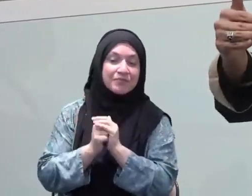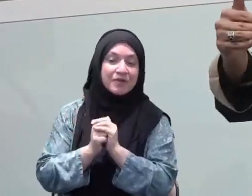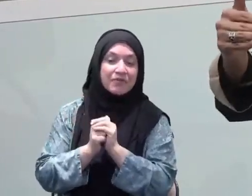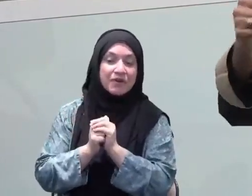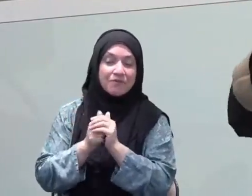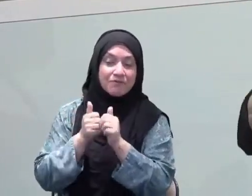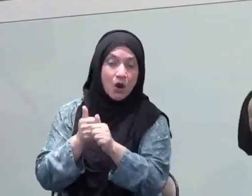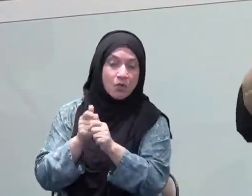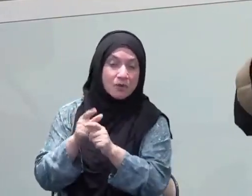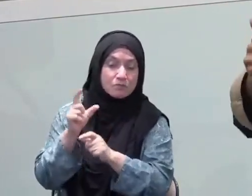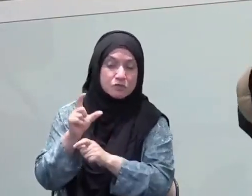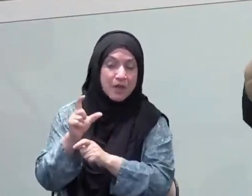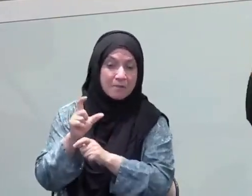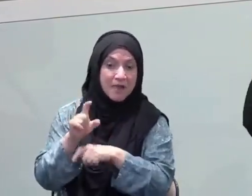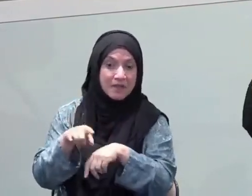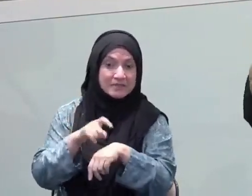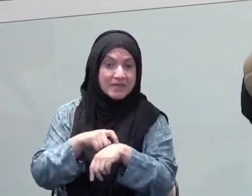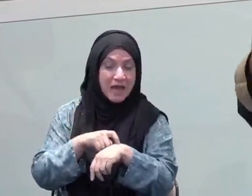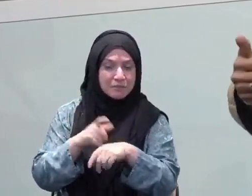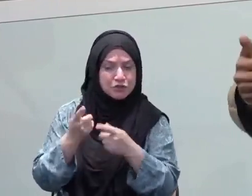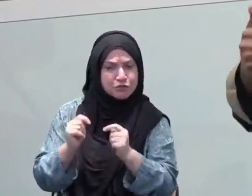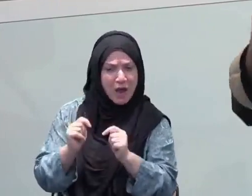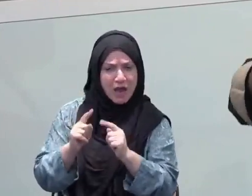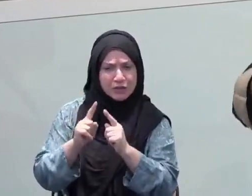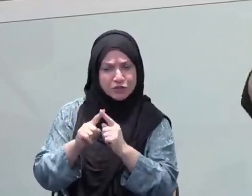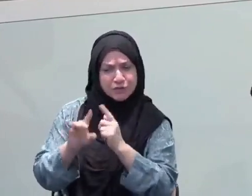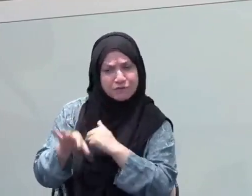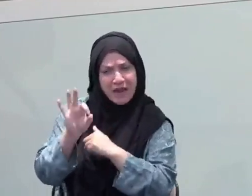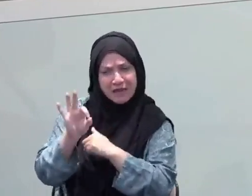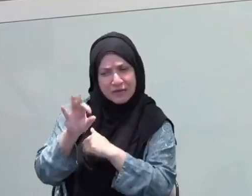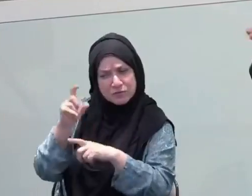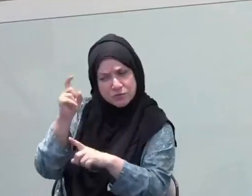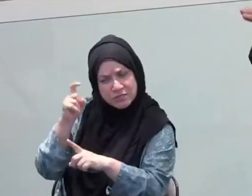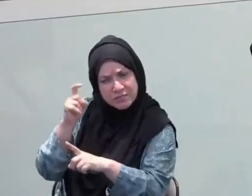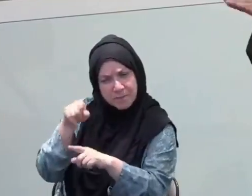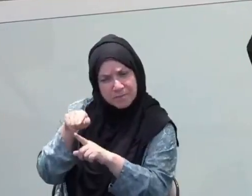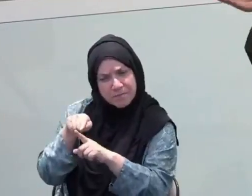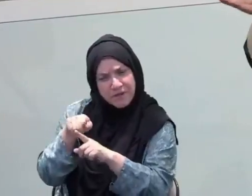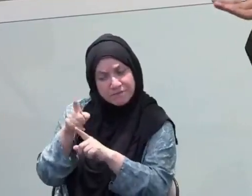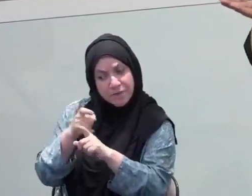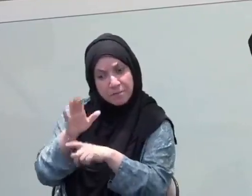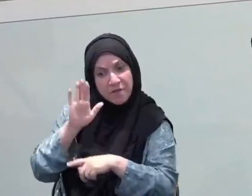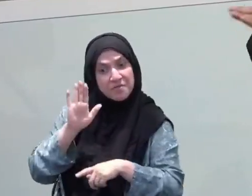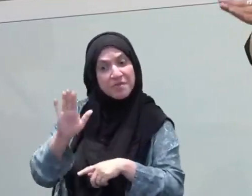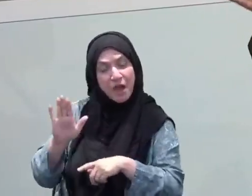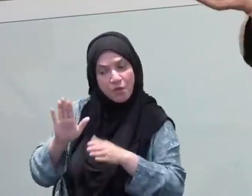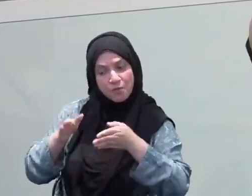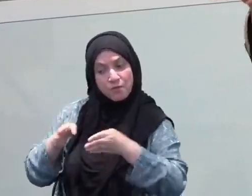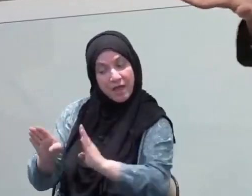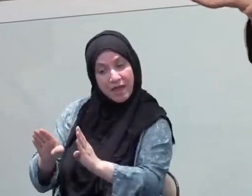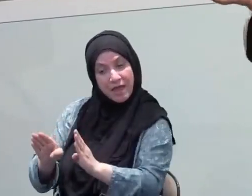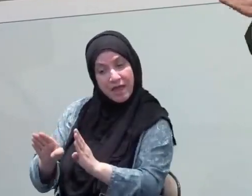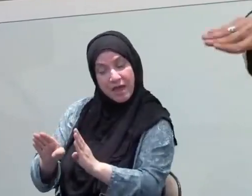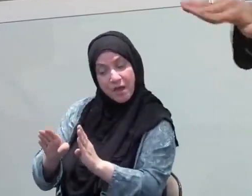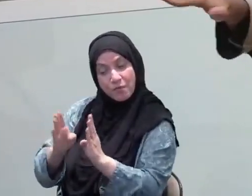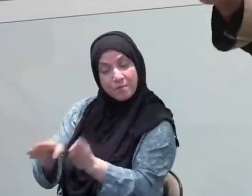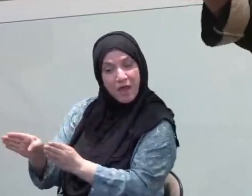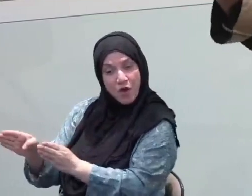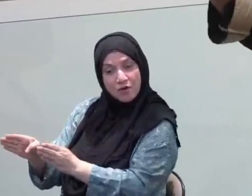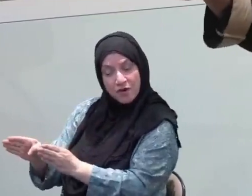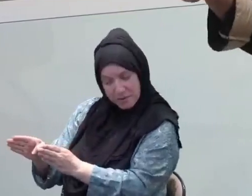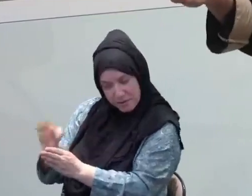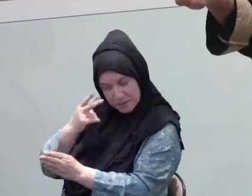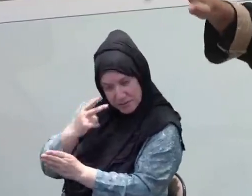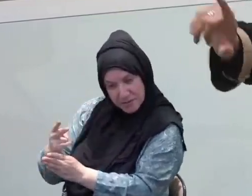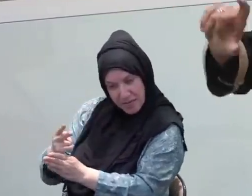for the 10. And there is some wisdom and some benefit to doing that. Now, if the goal that you set for the 20 is an unreasonable goal that you're not